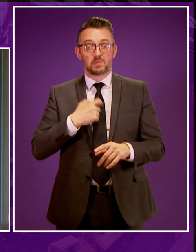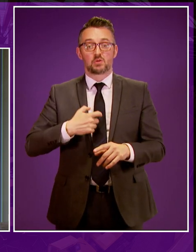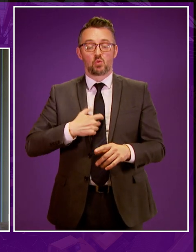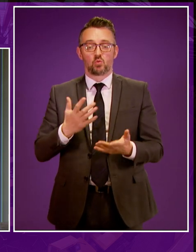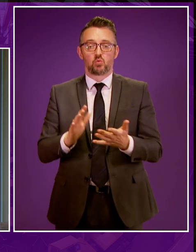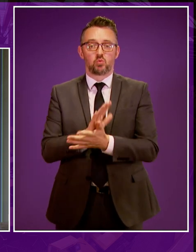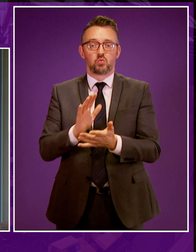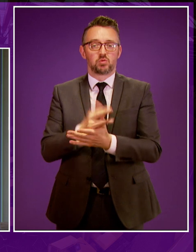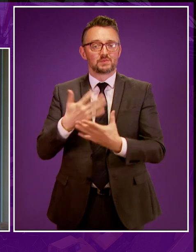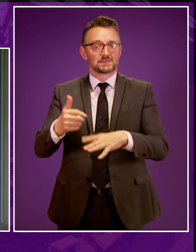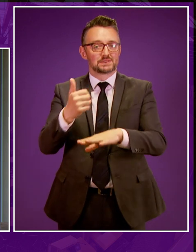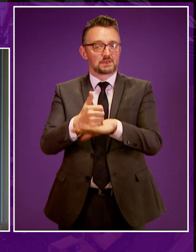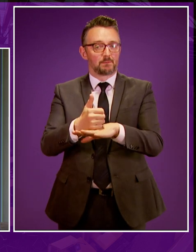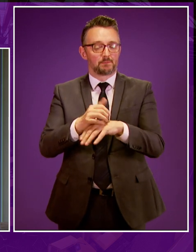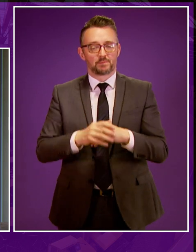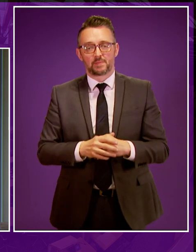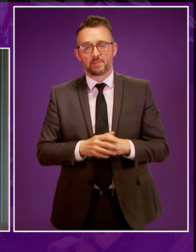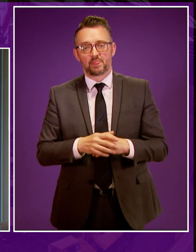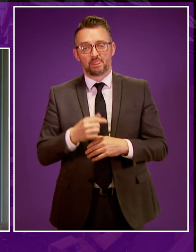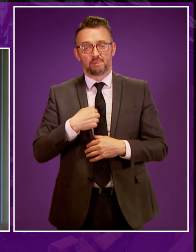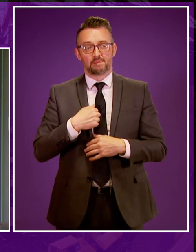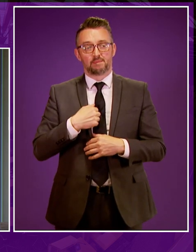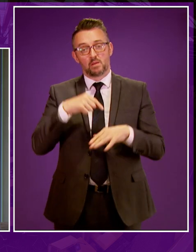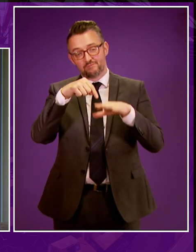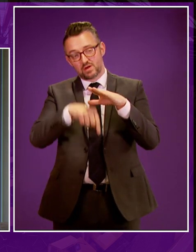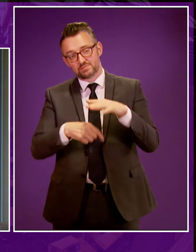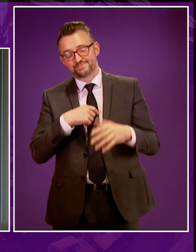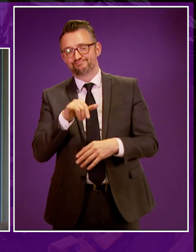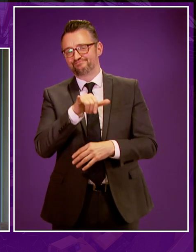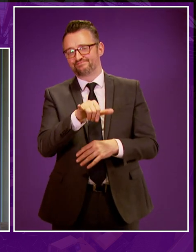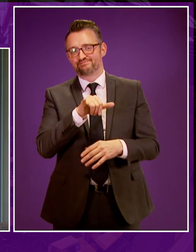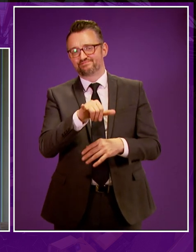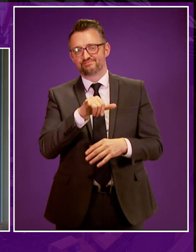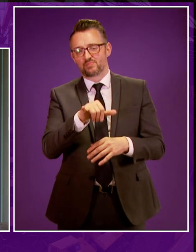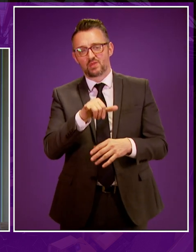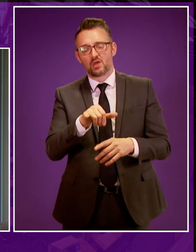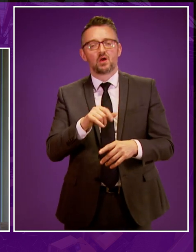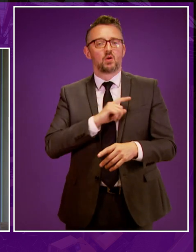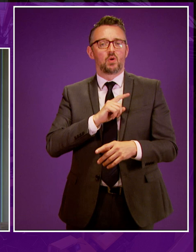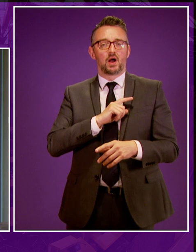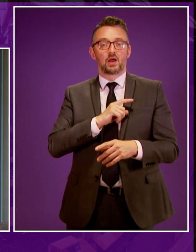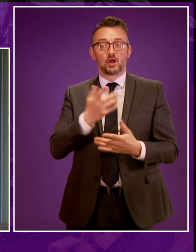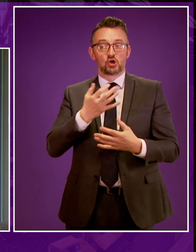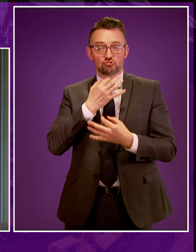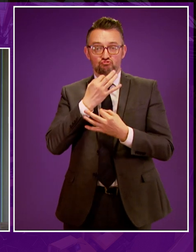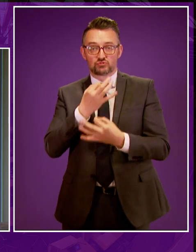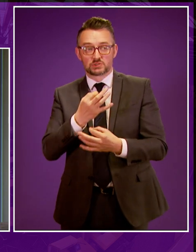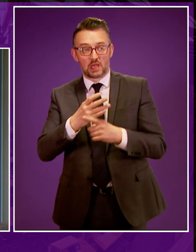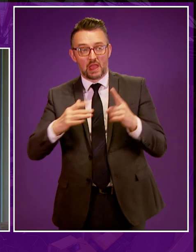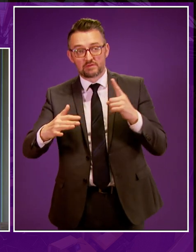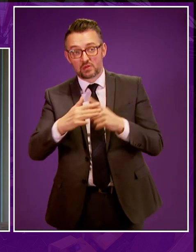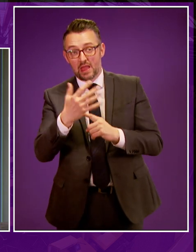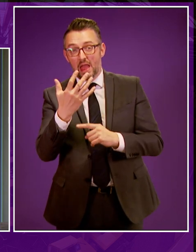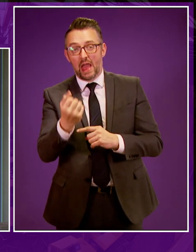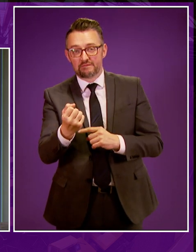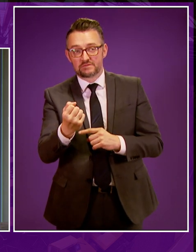these measures have been put in place. I've always been sceptical of these practices and have long been of the view that if there is any risk whatsoever of environmental